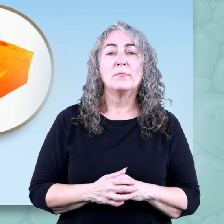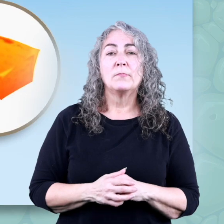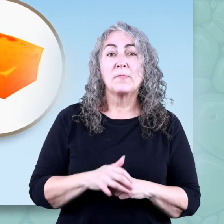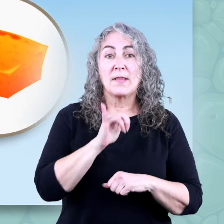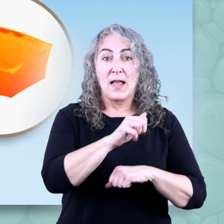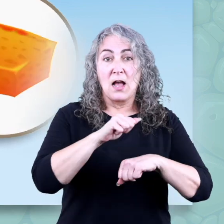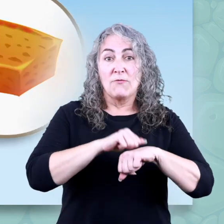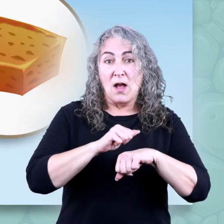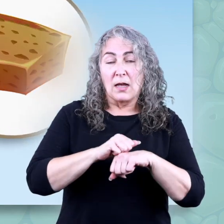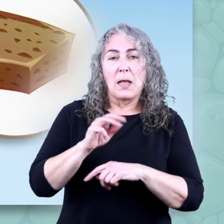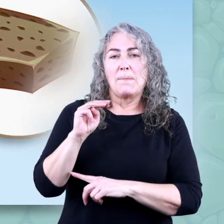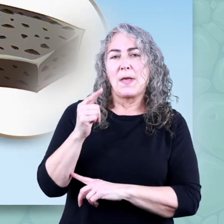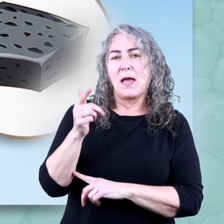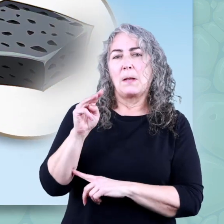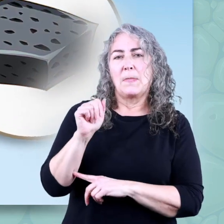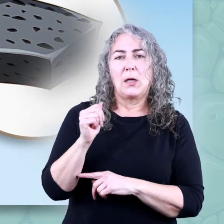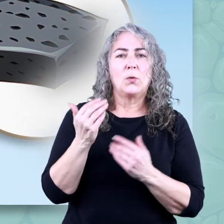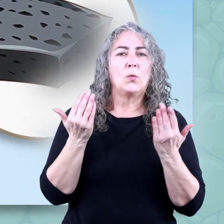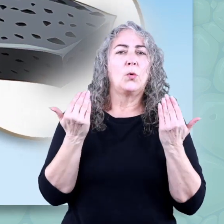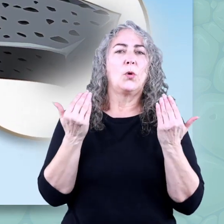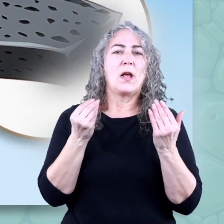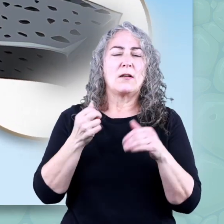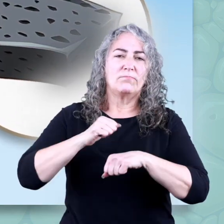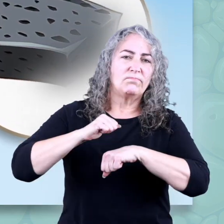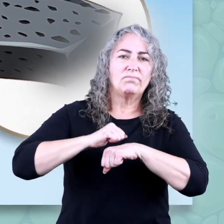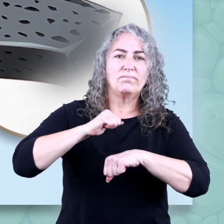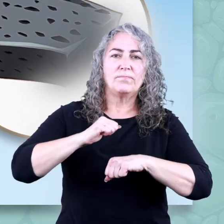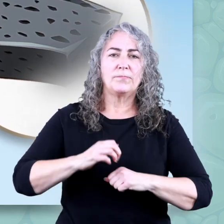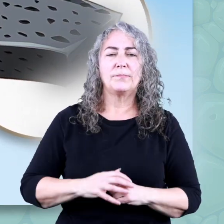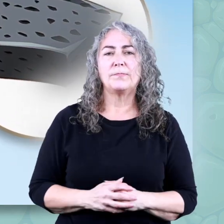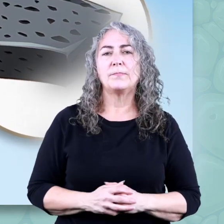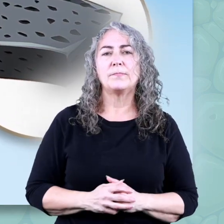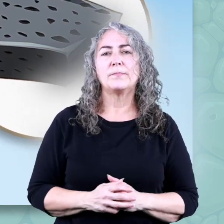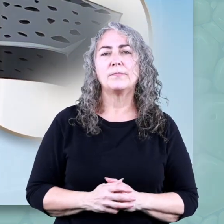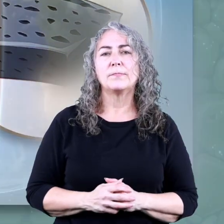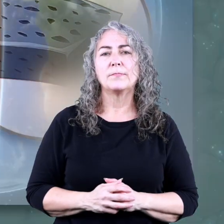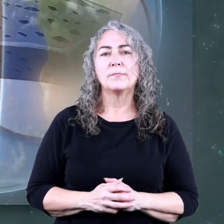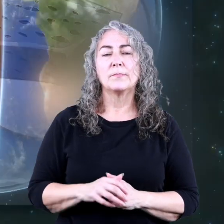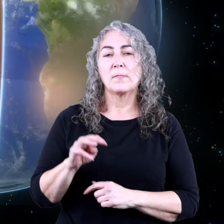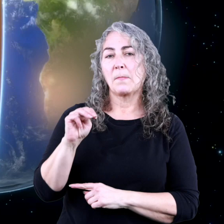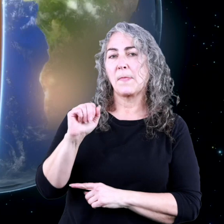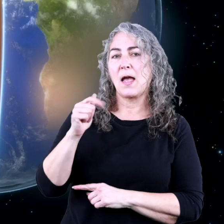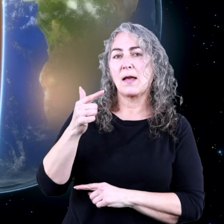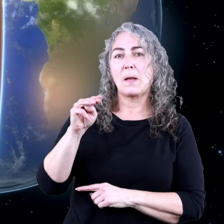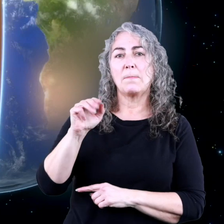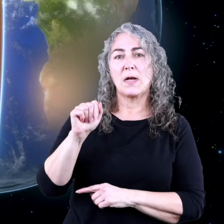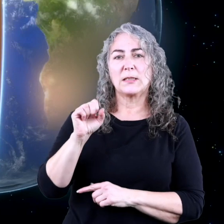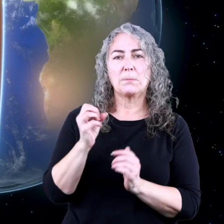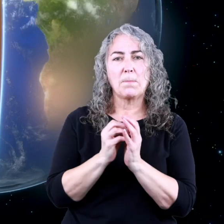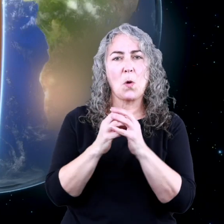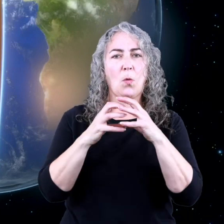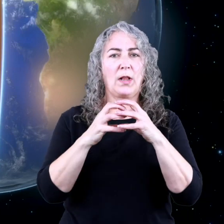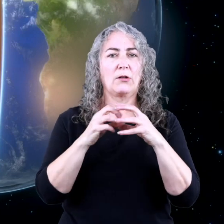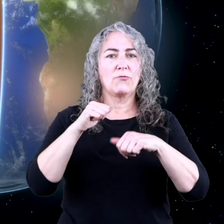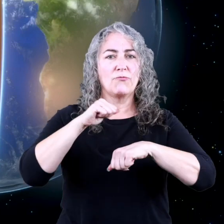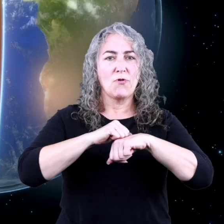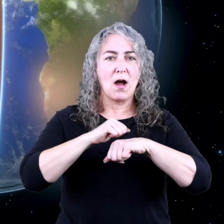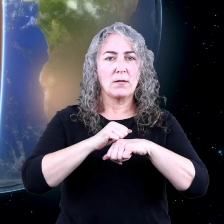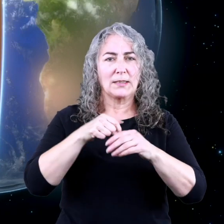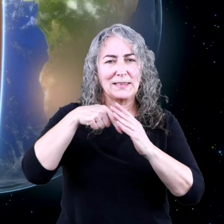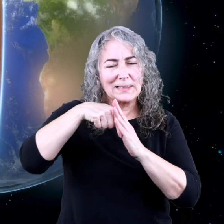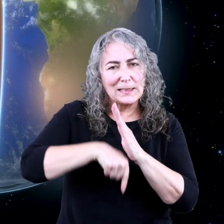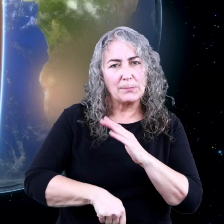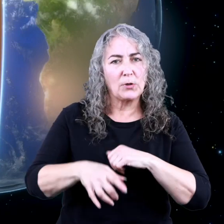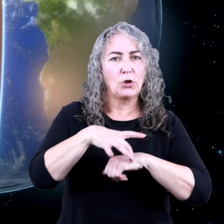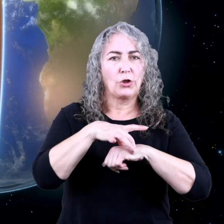Igneous rocks form when magma cools and hardens. Magma is molten